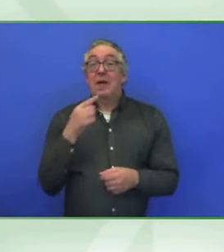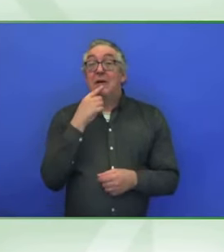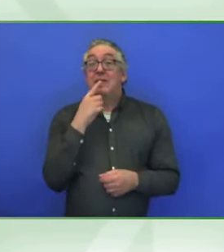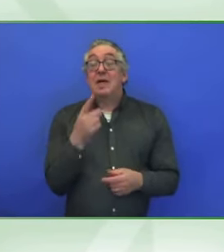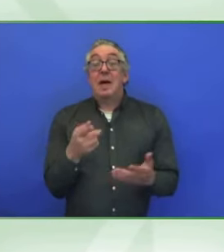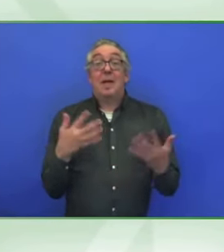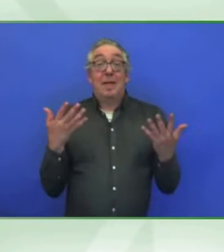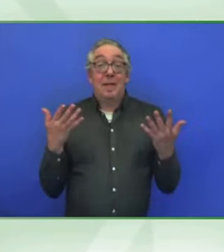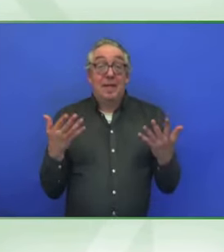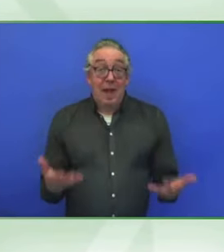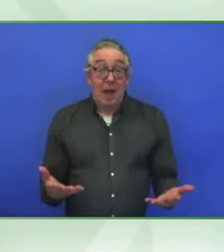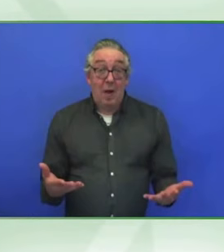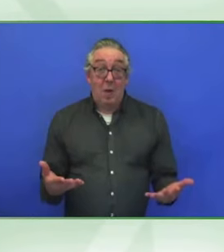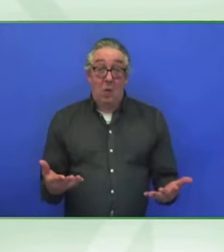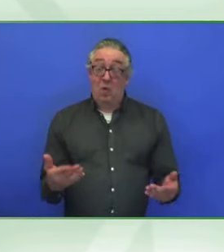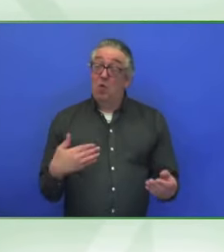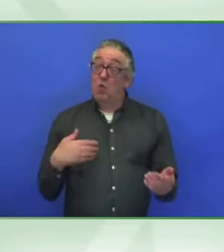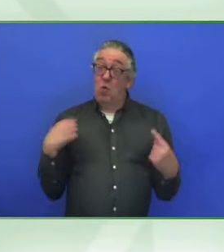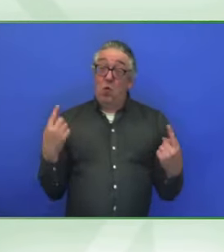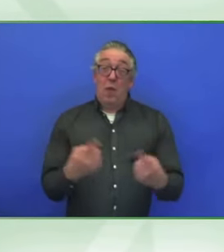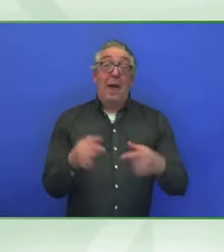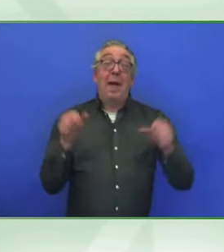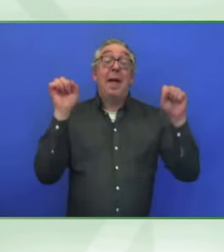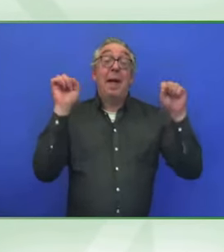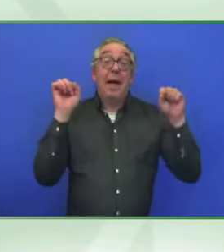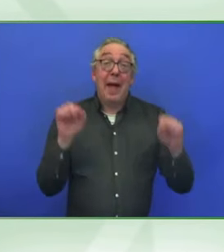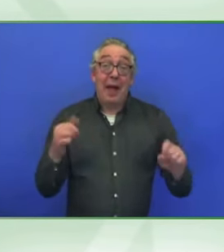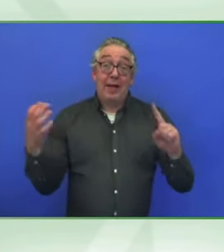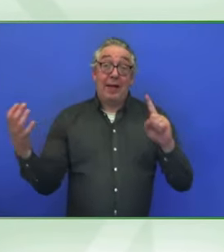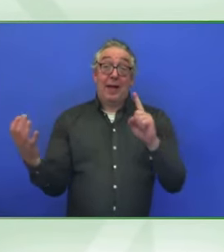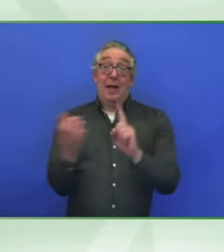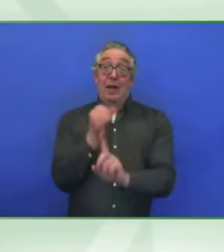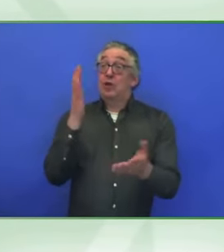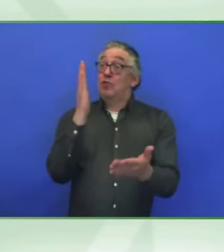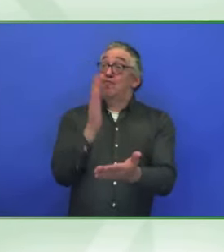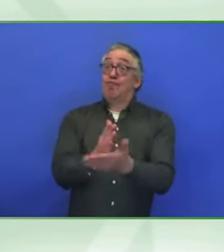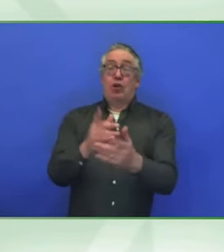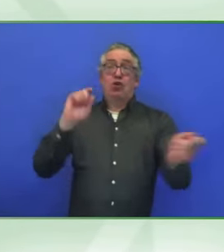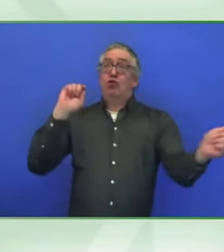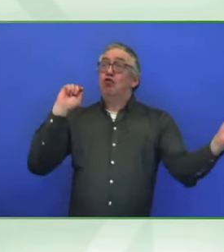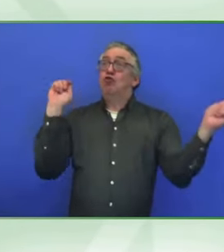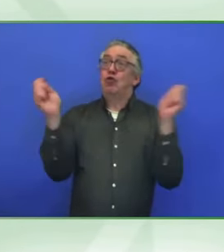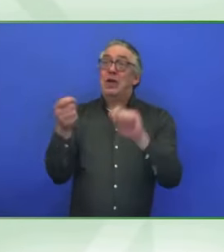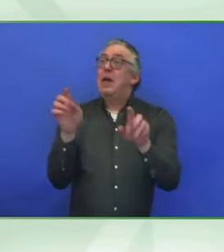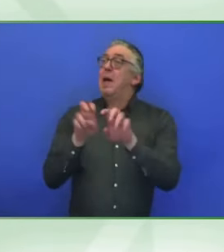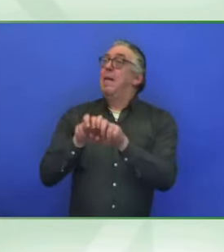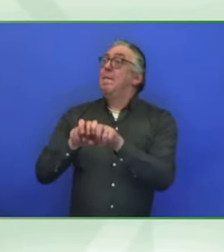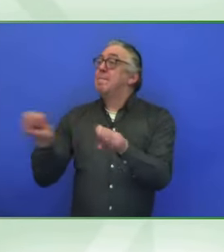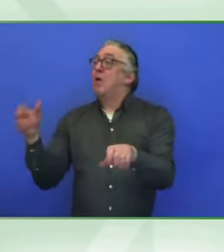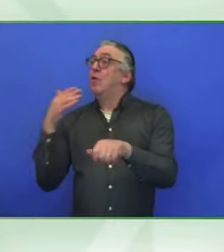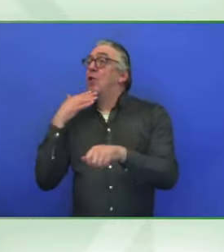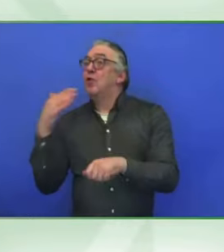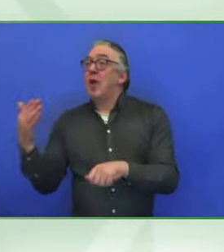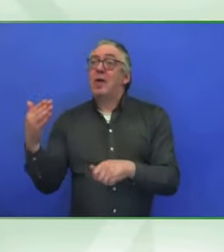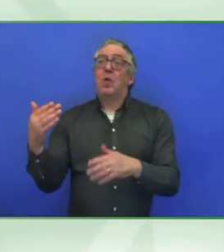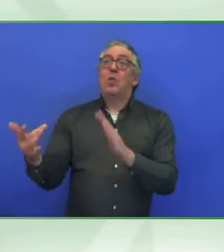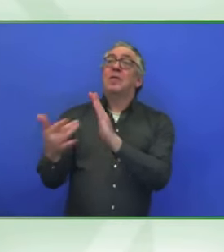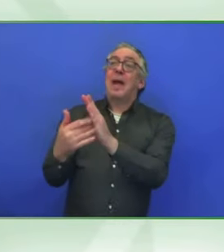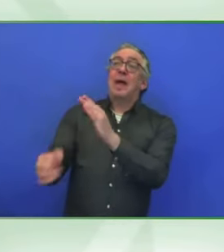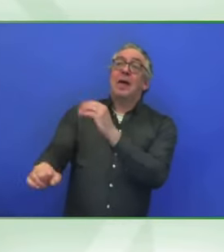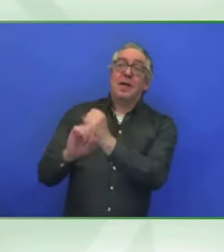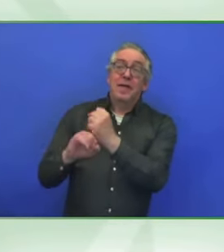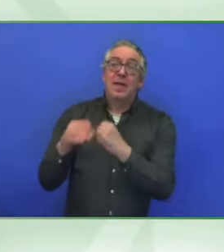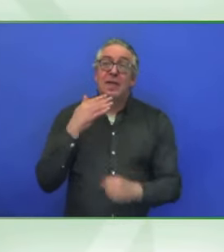change. So to everybody, thank you for being here. Thank you for our panels. Thank you for the team at the back. Thank you for Ava. And we will see you tomorrow at 8